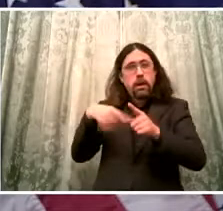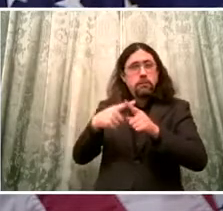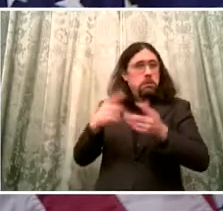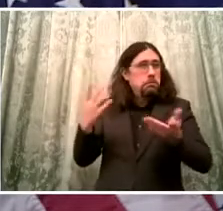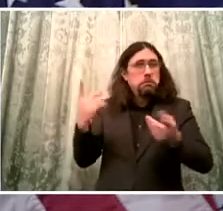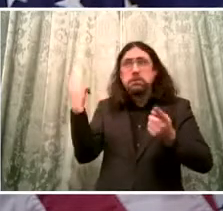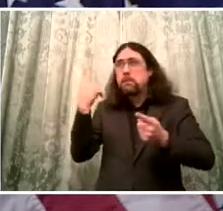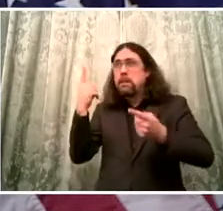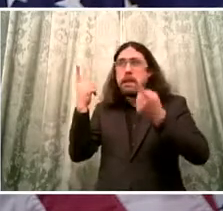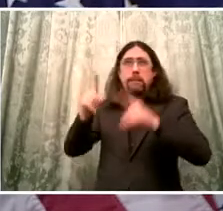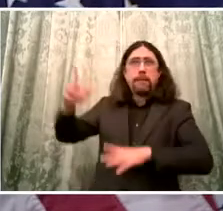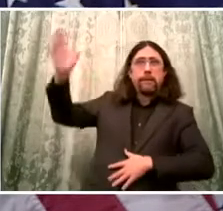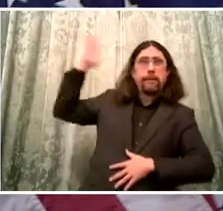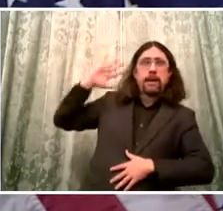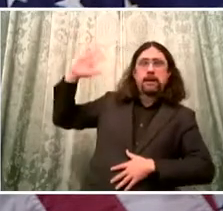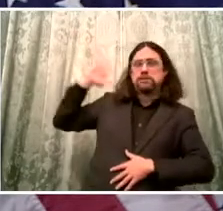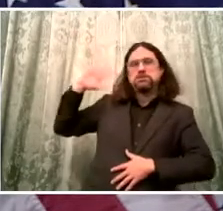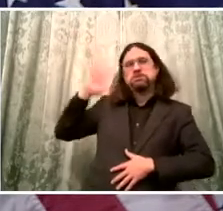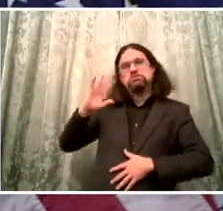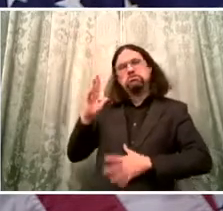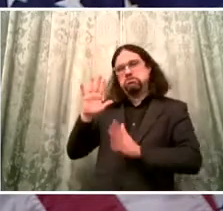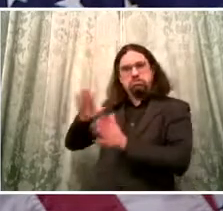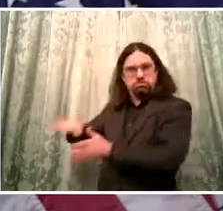that's all I need to see is what's before my very eyes.